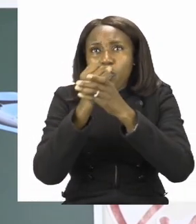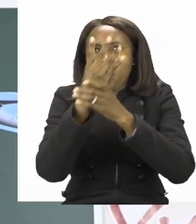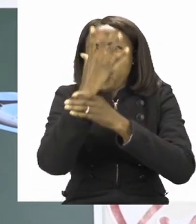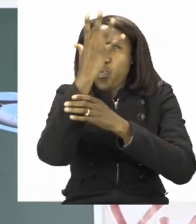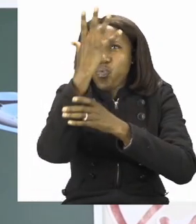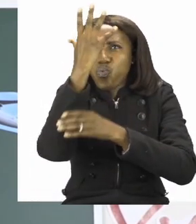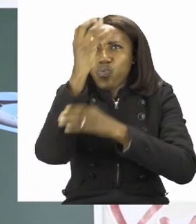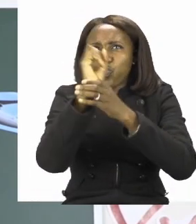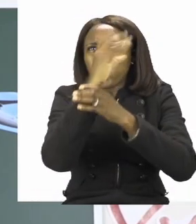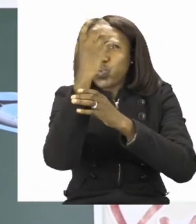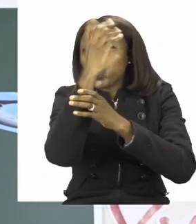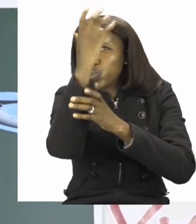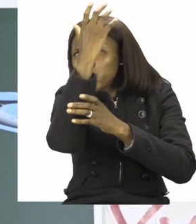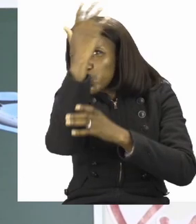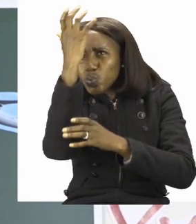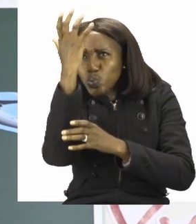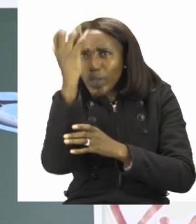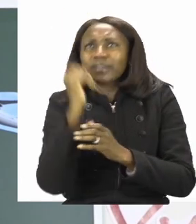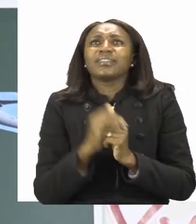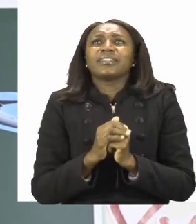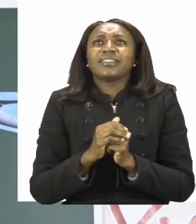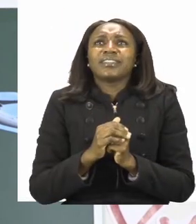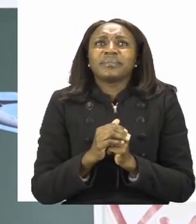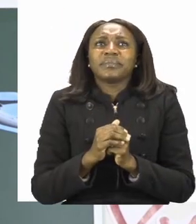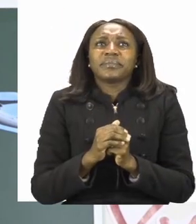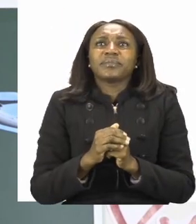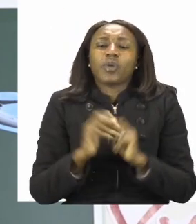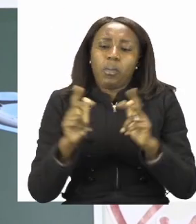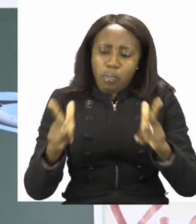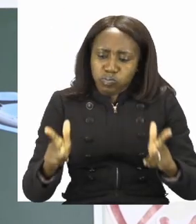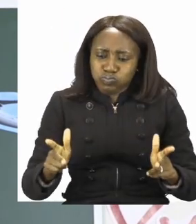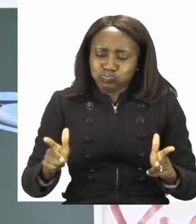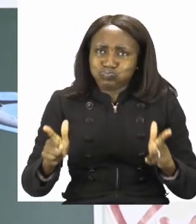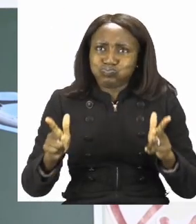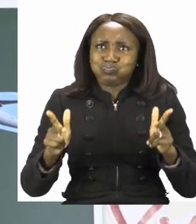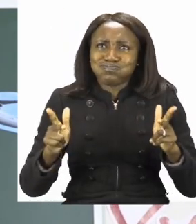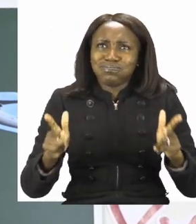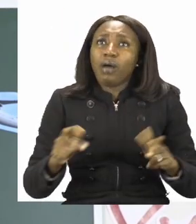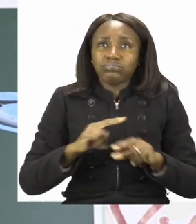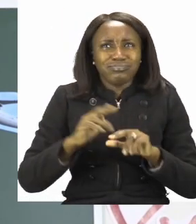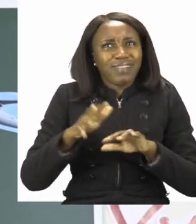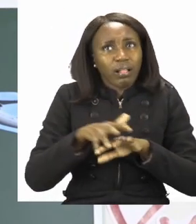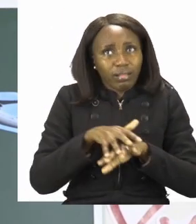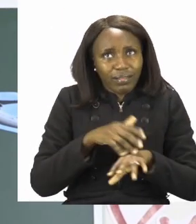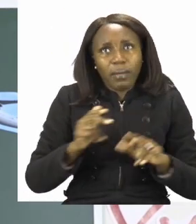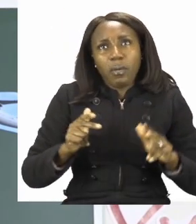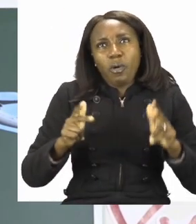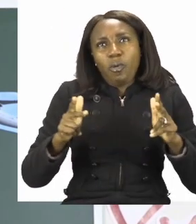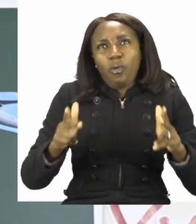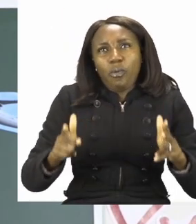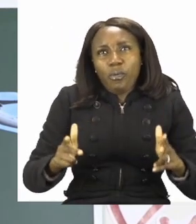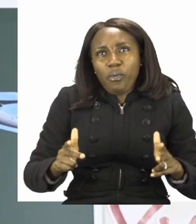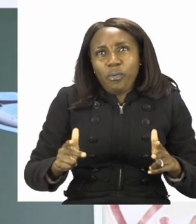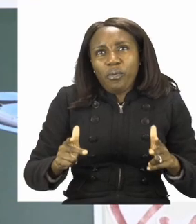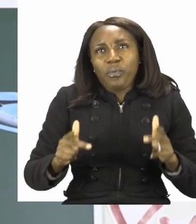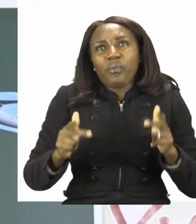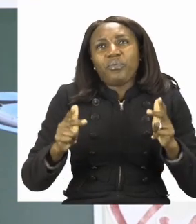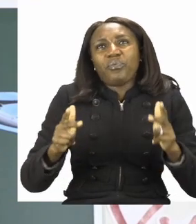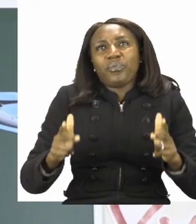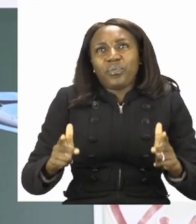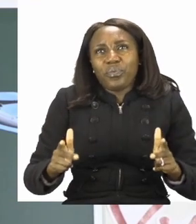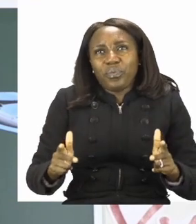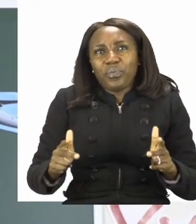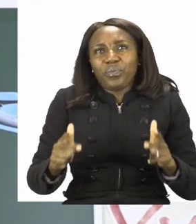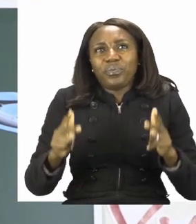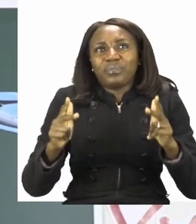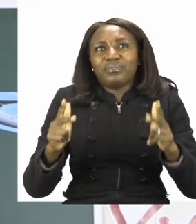all of this is the smoke. And when it moves, it goes, choo-choo-choo-choo-choo-choo-choo-choo-choo-choo-choo. And